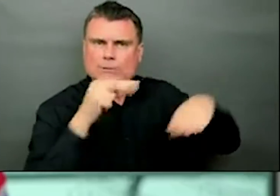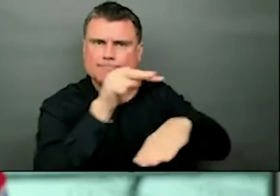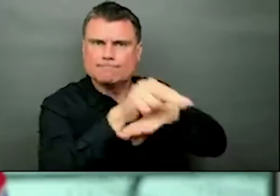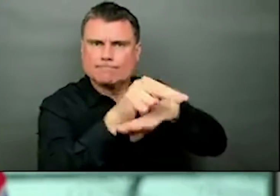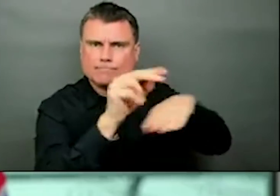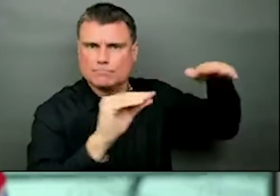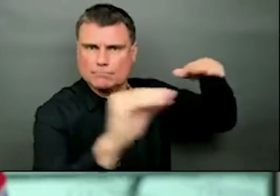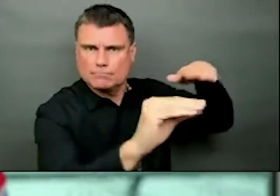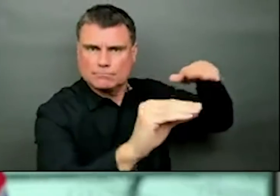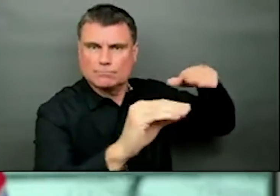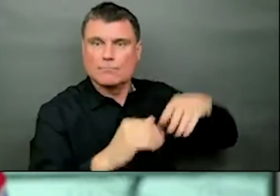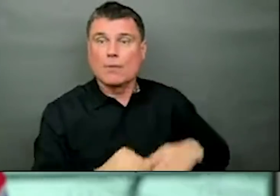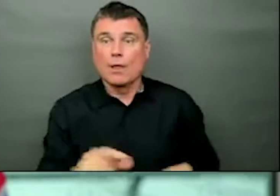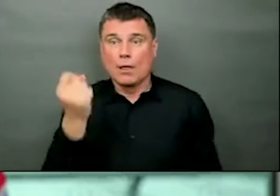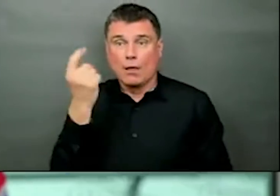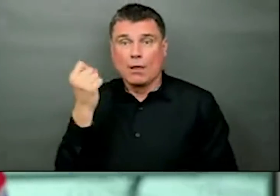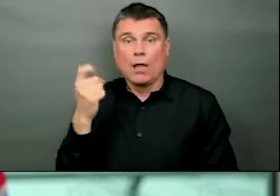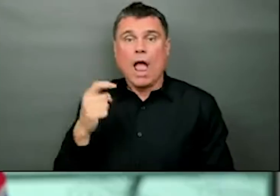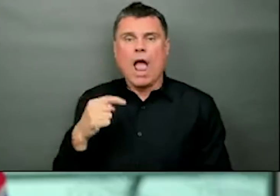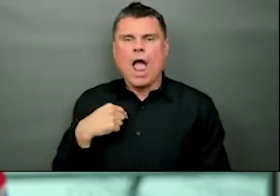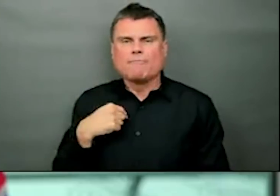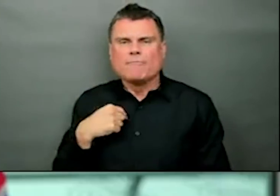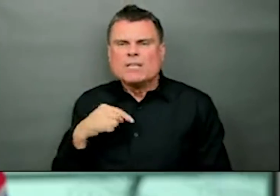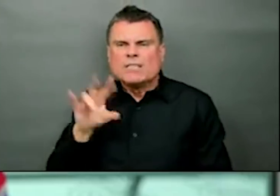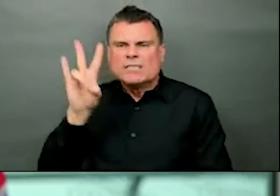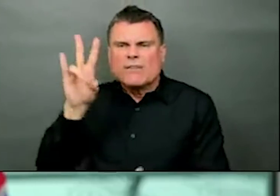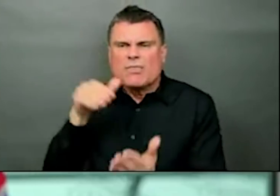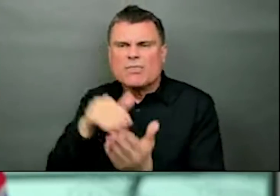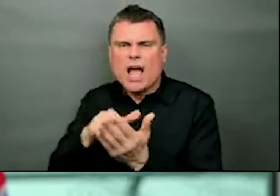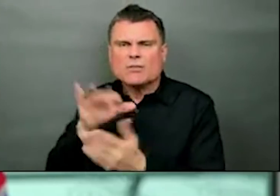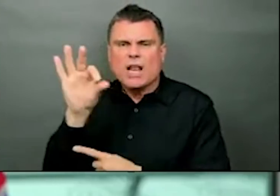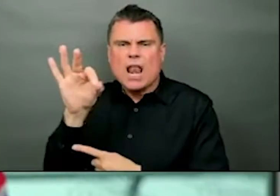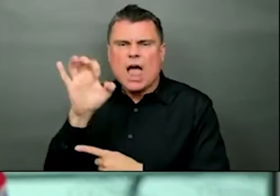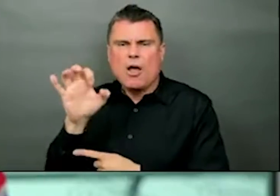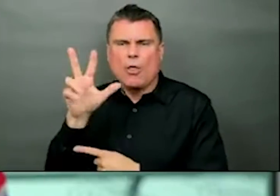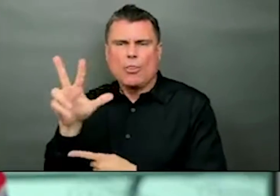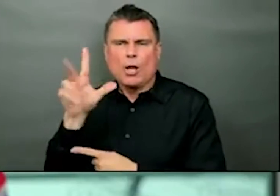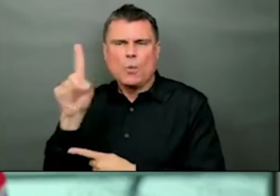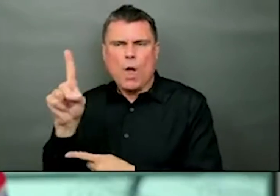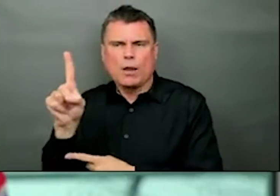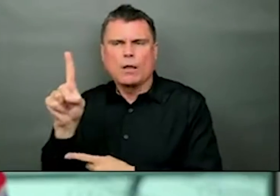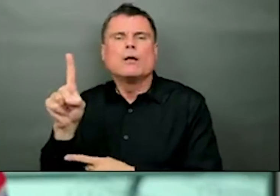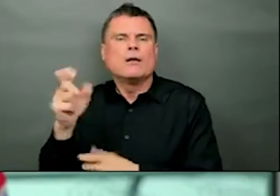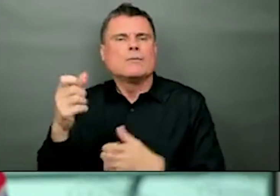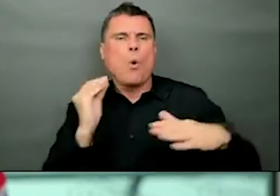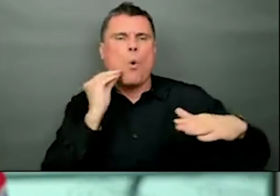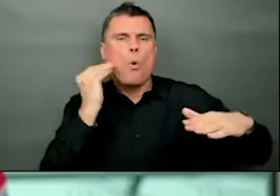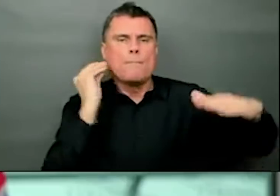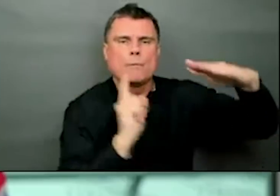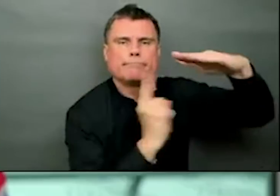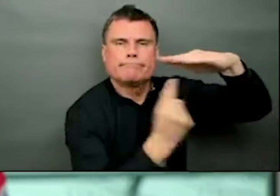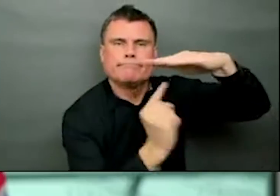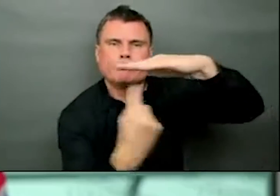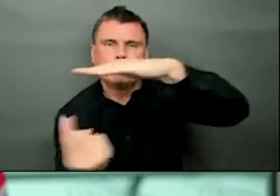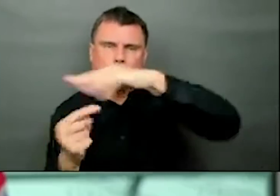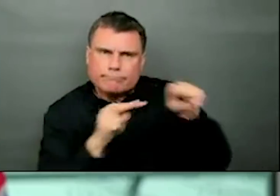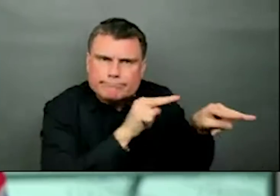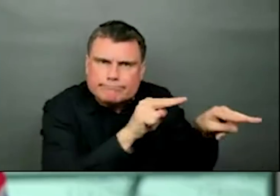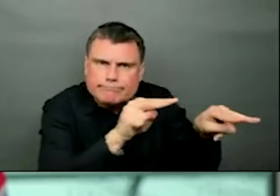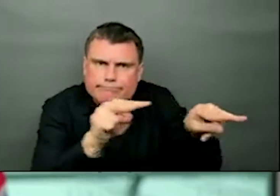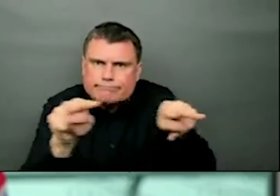We also have 79,031 people under active public health monitoring and 72 72